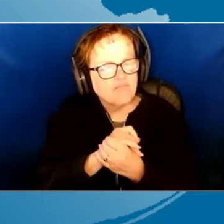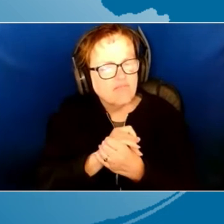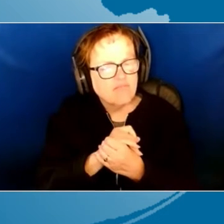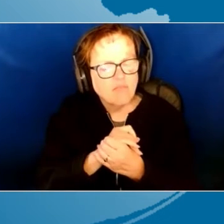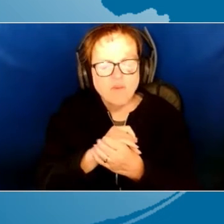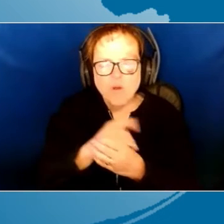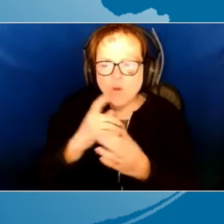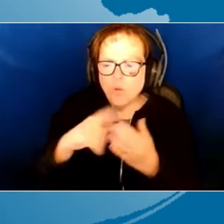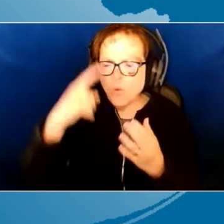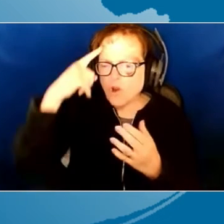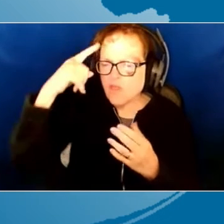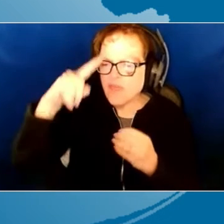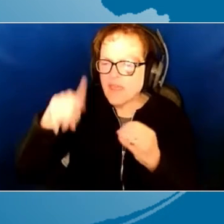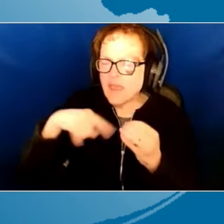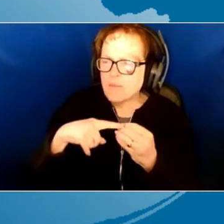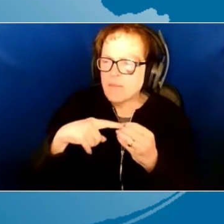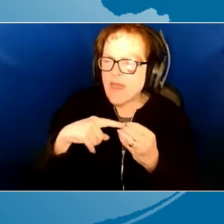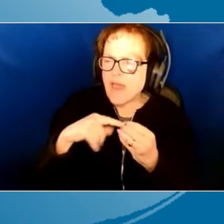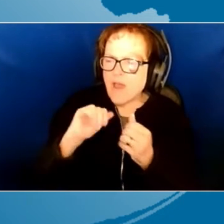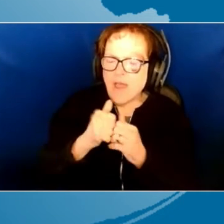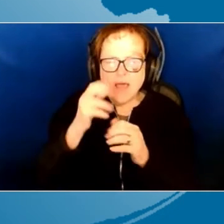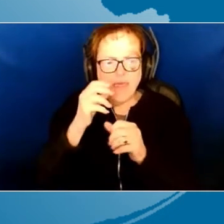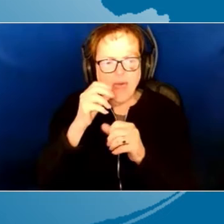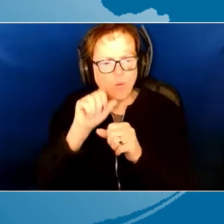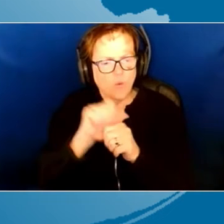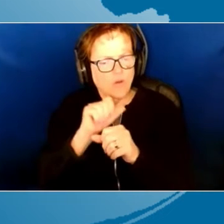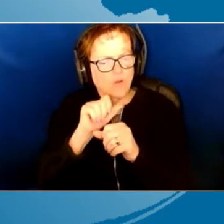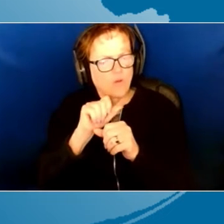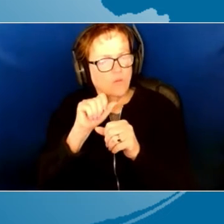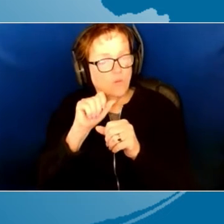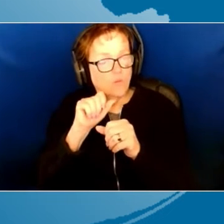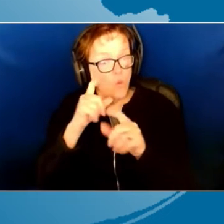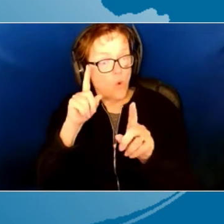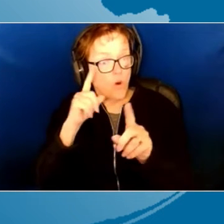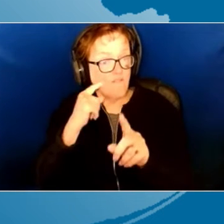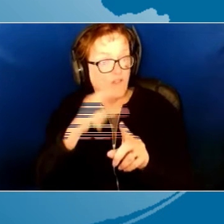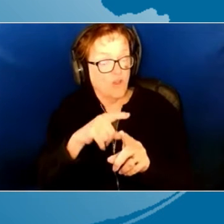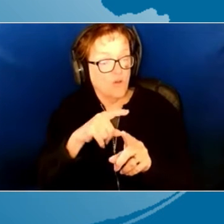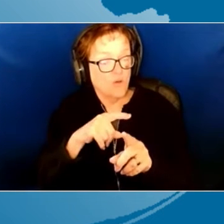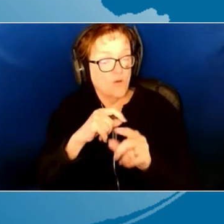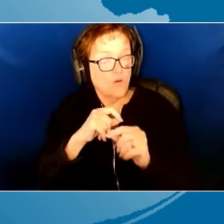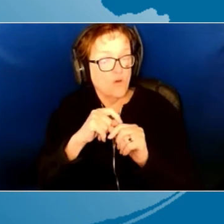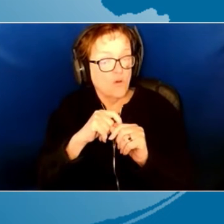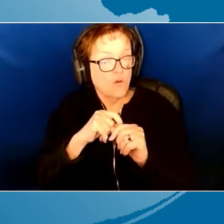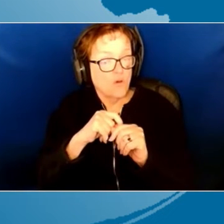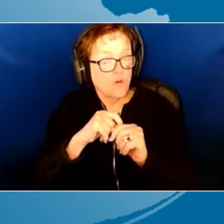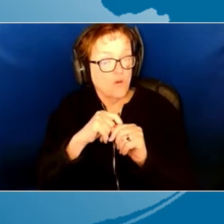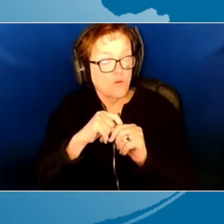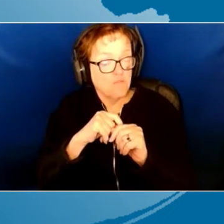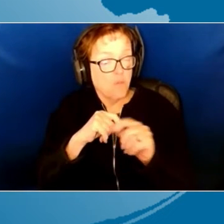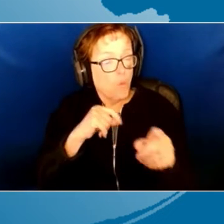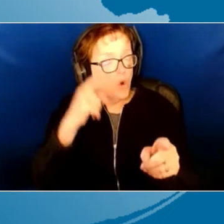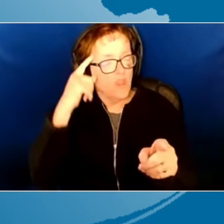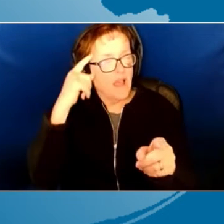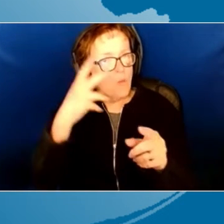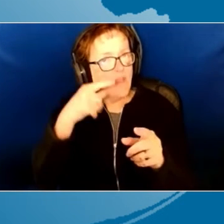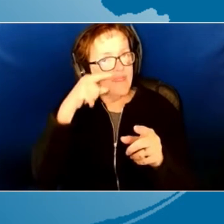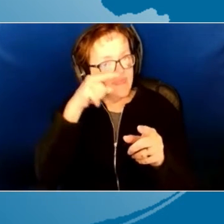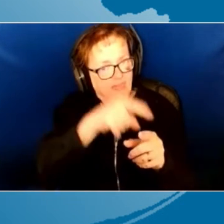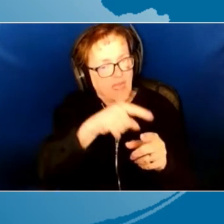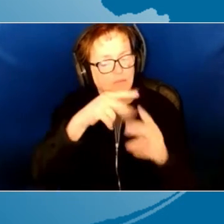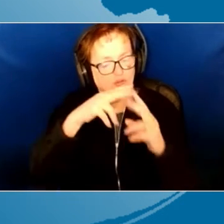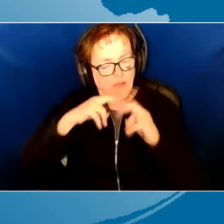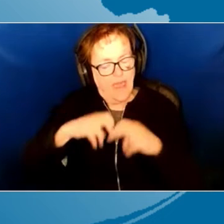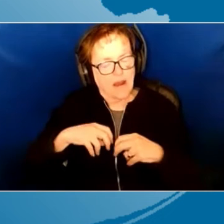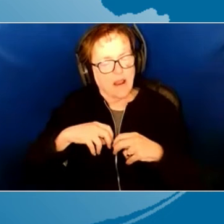What do you think about how that's going to work for you, that strategy I just showed you? See, I want them to analyze it. I want to